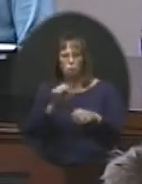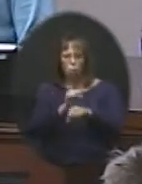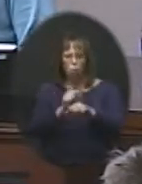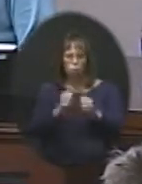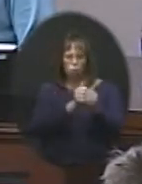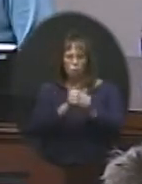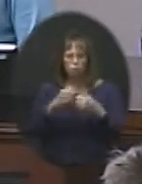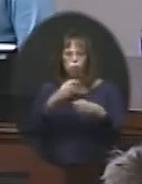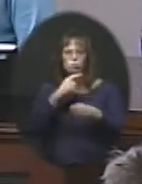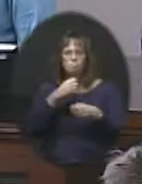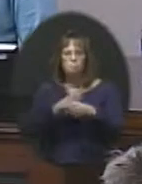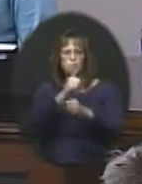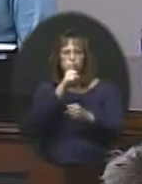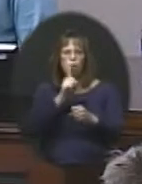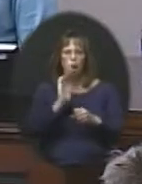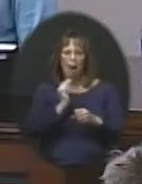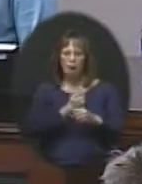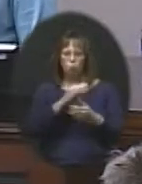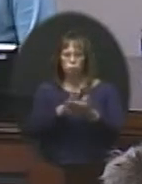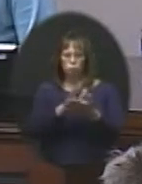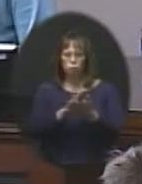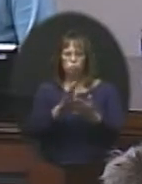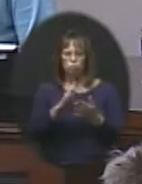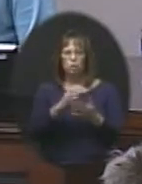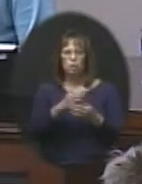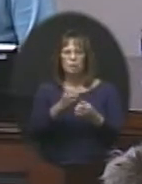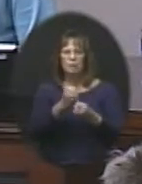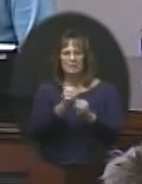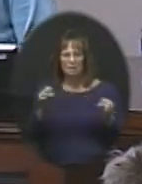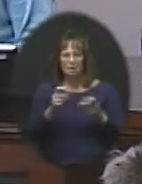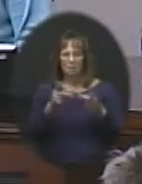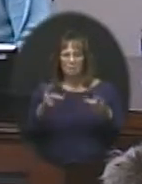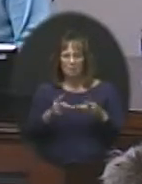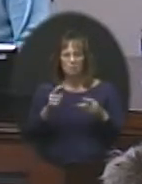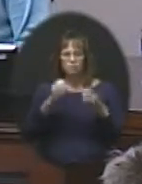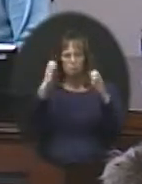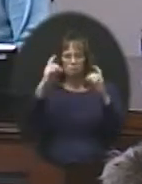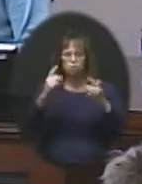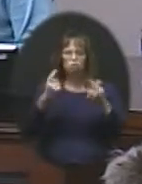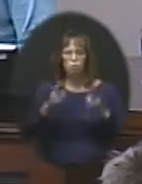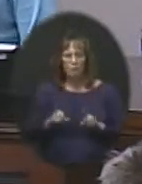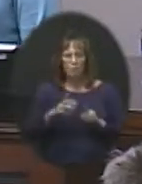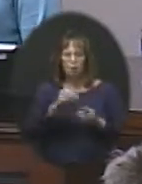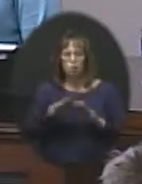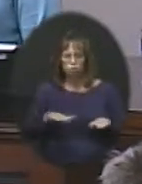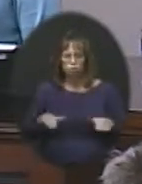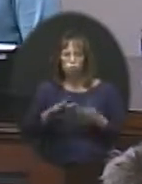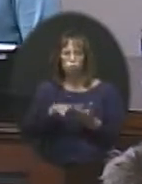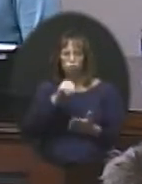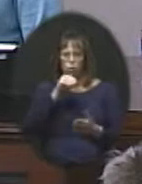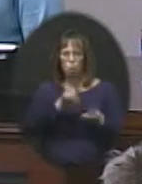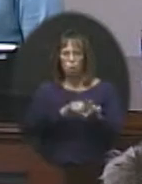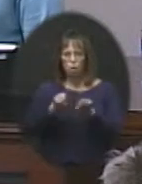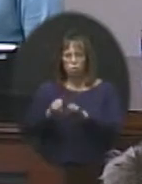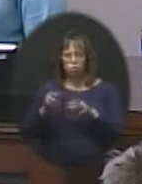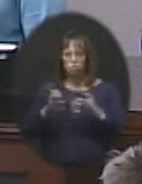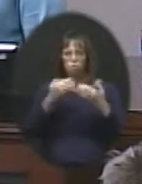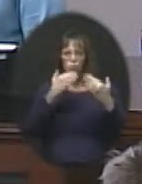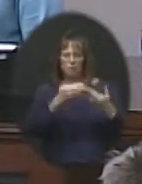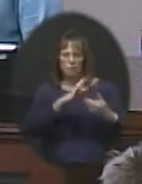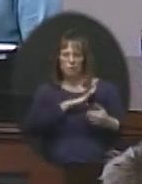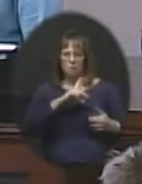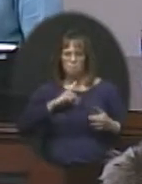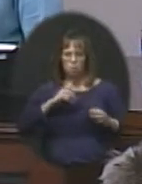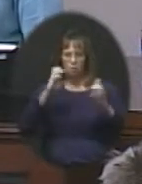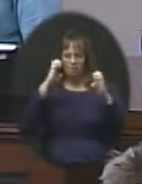to ensure that our schools are inviting and safe place for education to occur and our children to learn. And we also want to thank the Board of